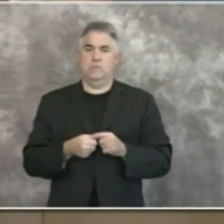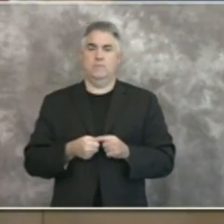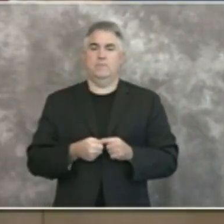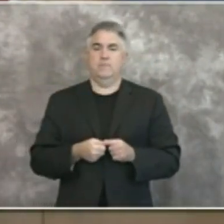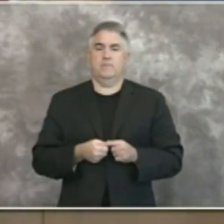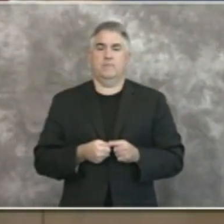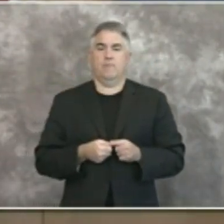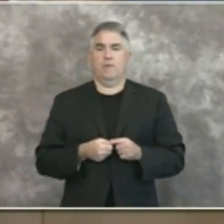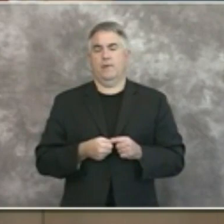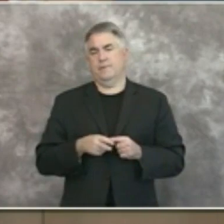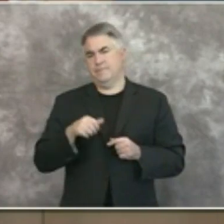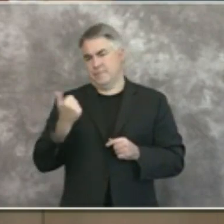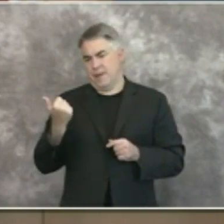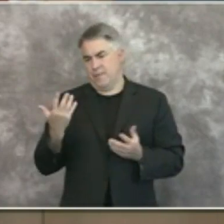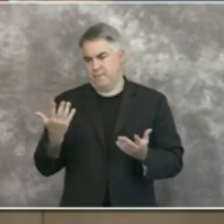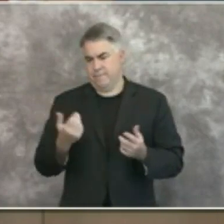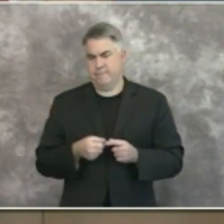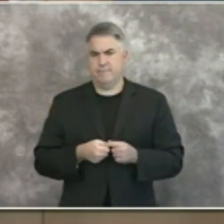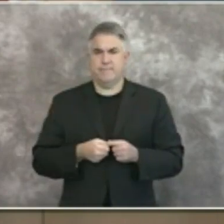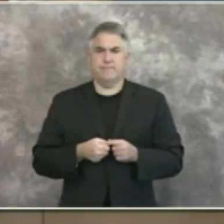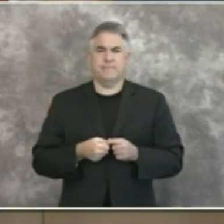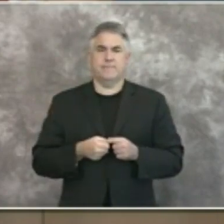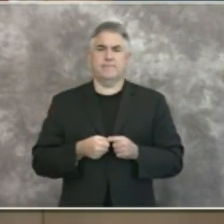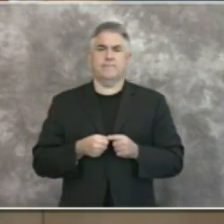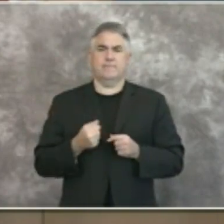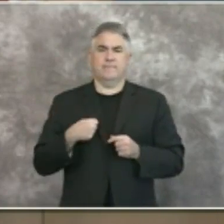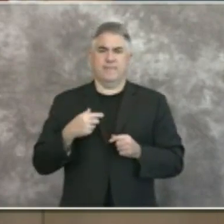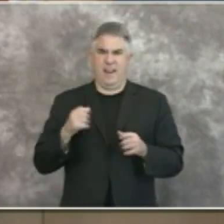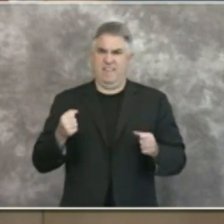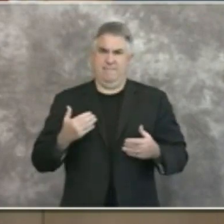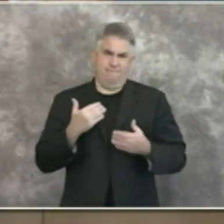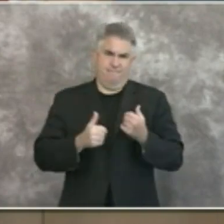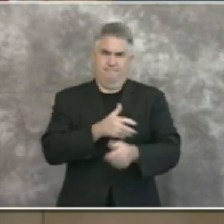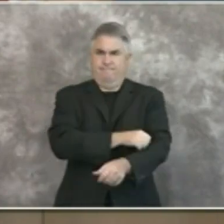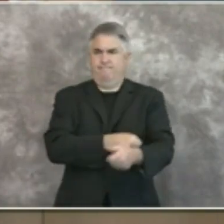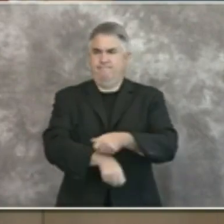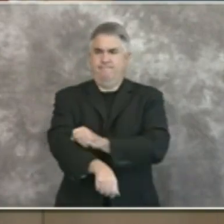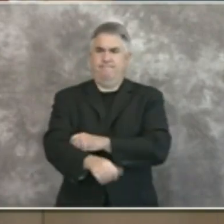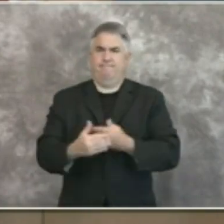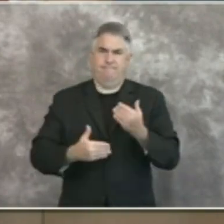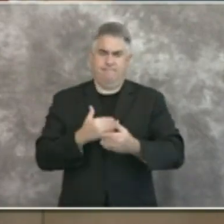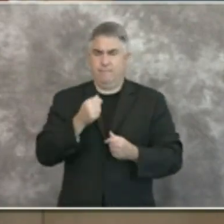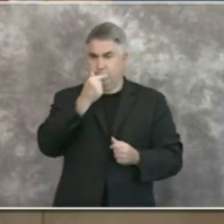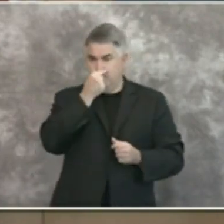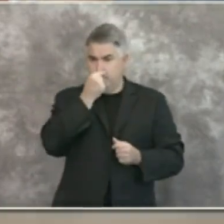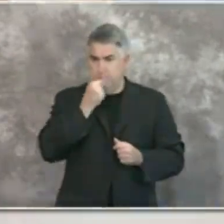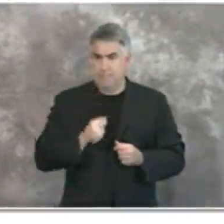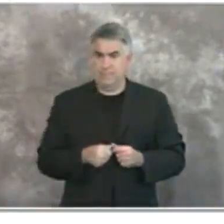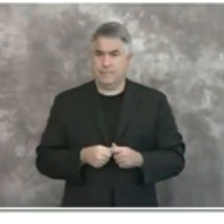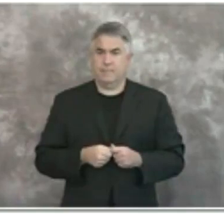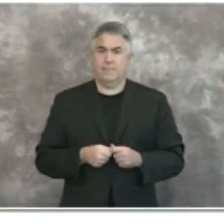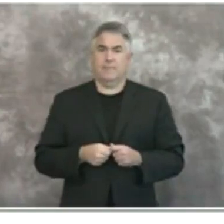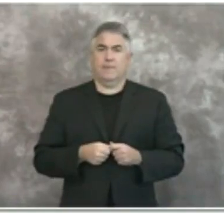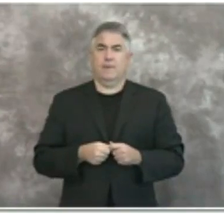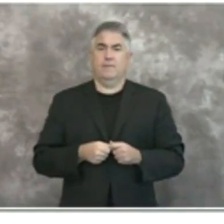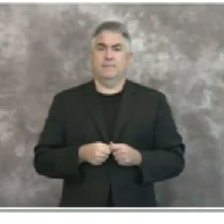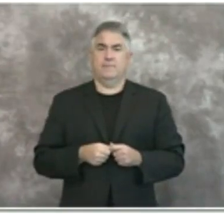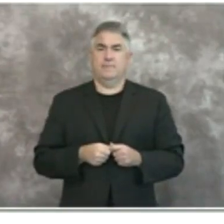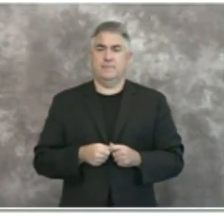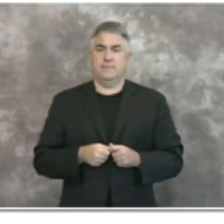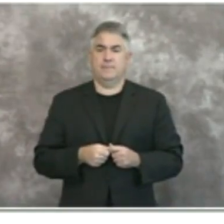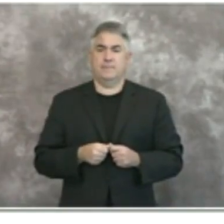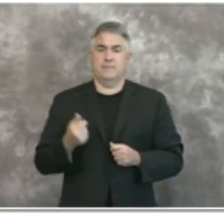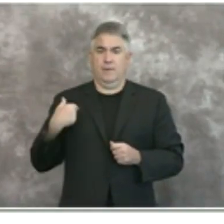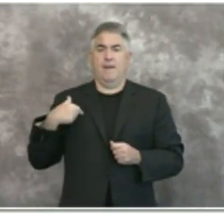we could also uh be forced to take action let's go to the next slide this slide again has all of the